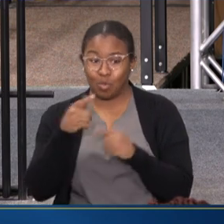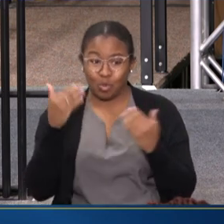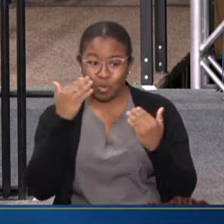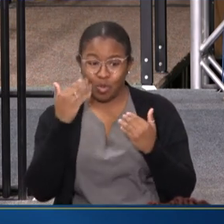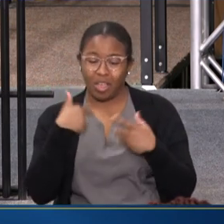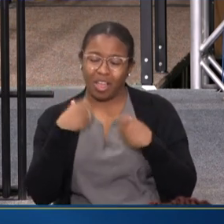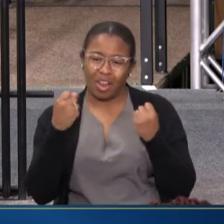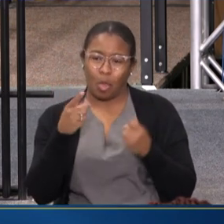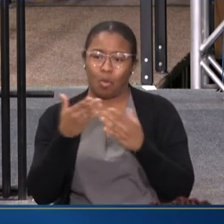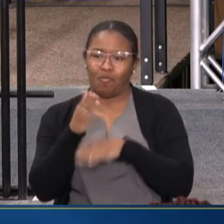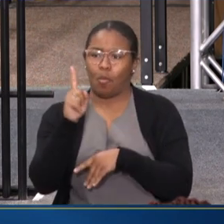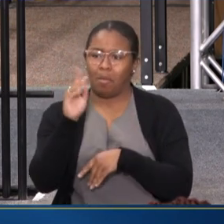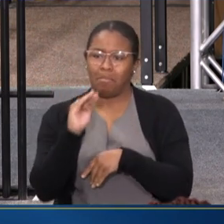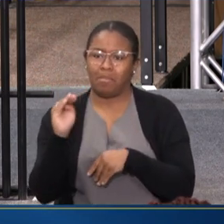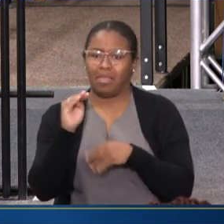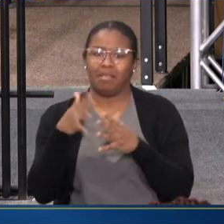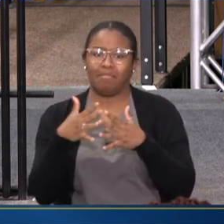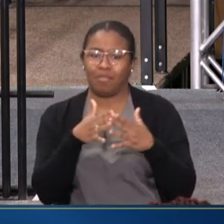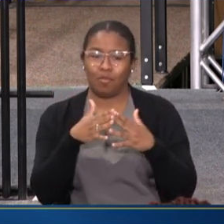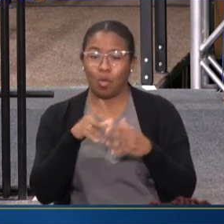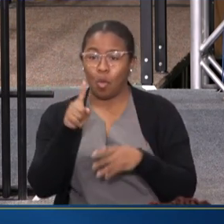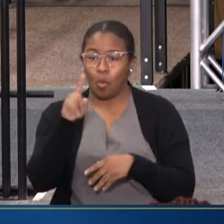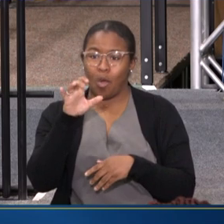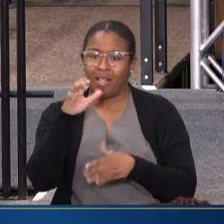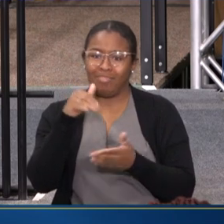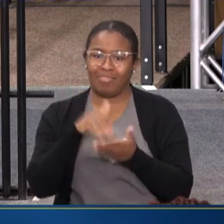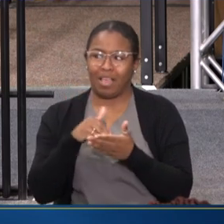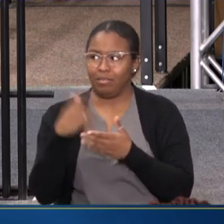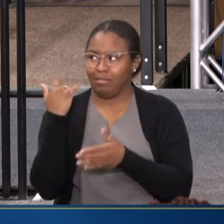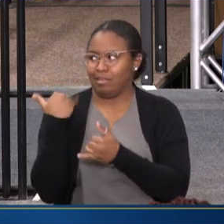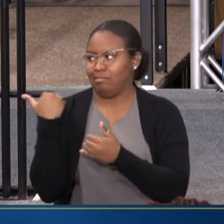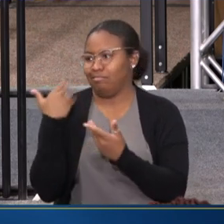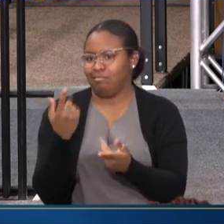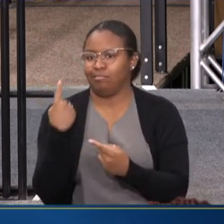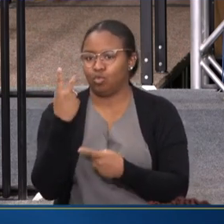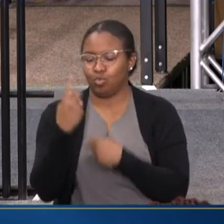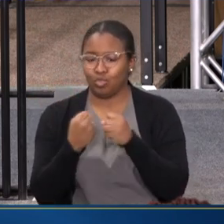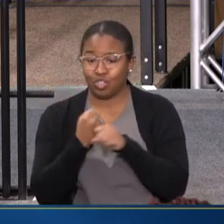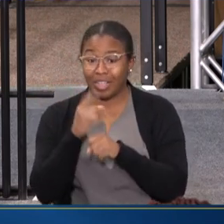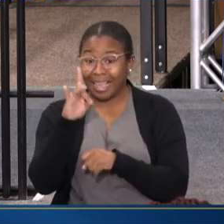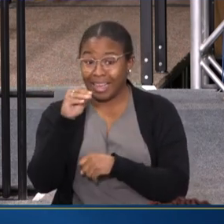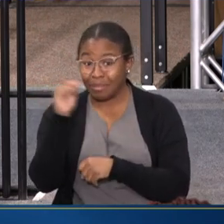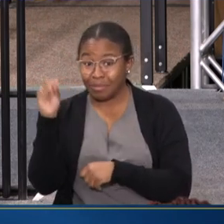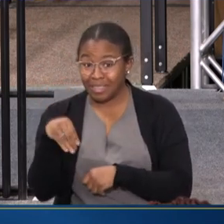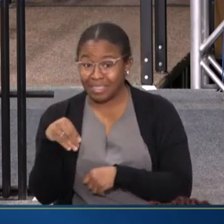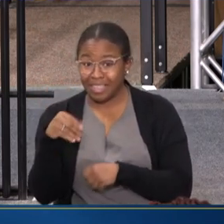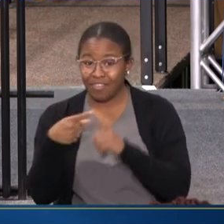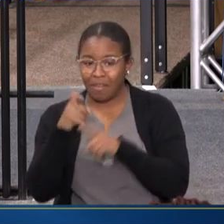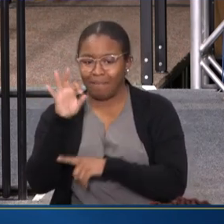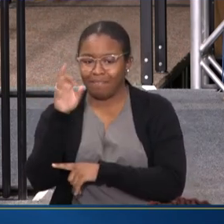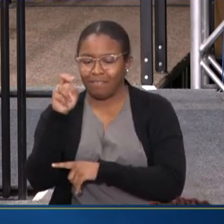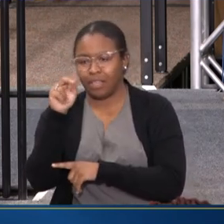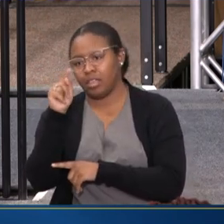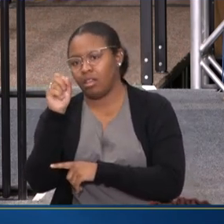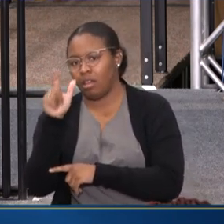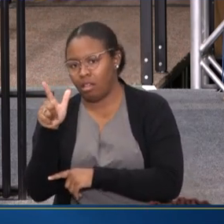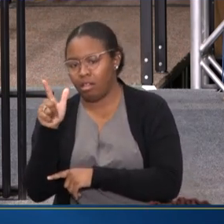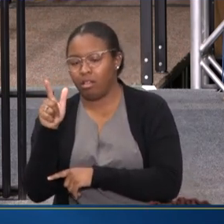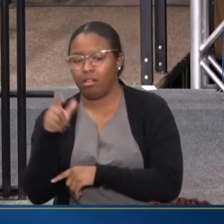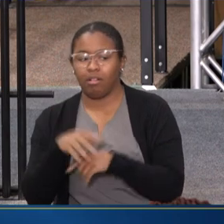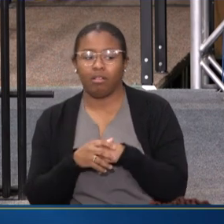WE'VE LOST OVER A MILLION AMERICANS, 100,000 EACH IN THE LAST TWO YEARS. 80% IS NOW FENTANYL. AND THIS